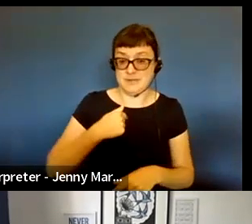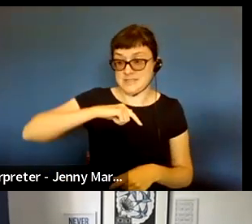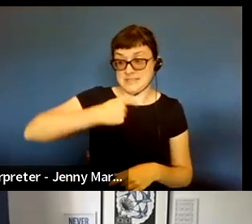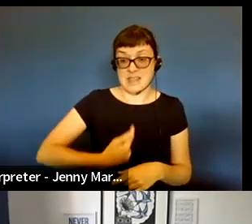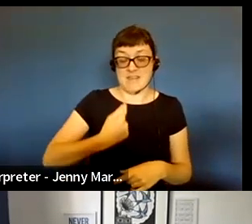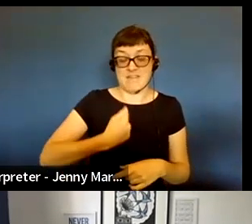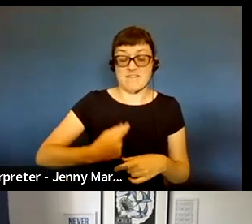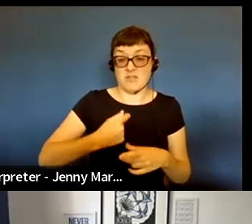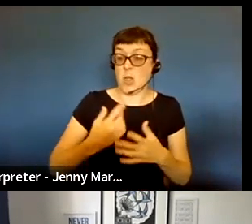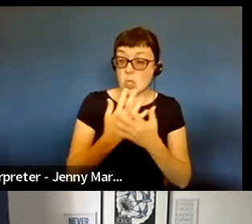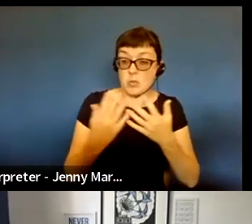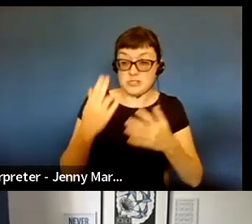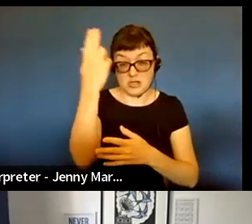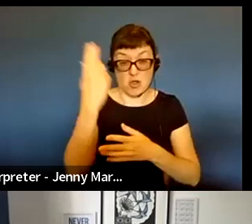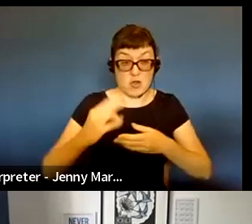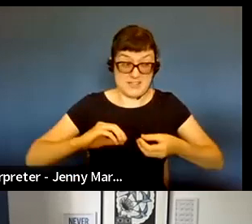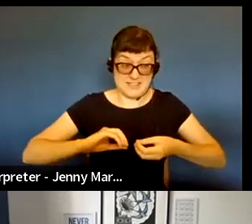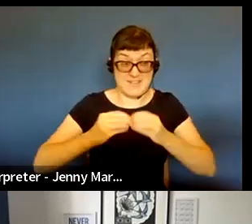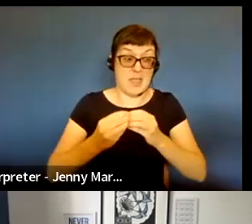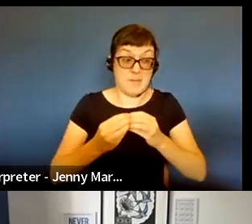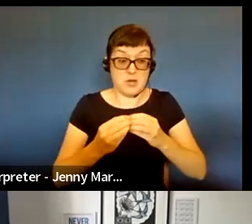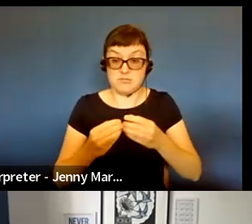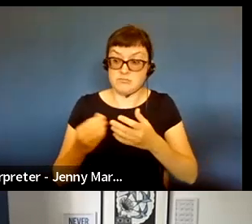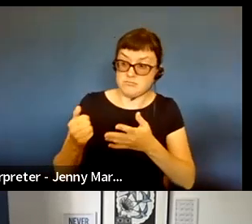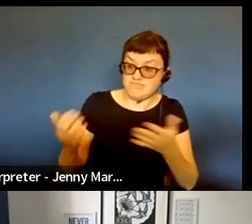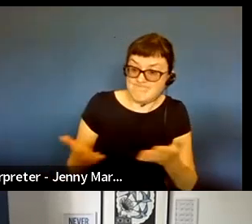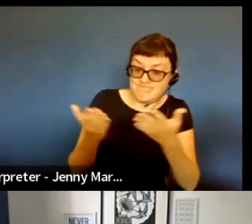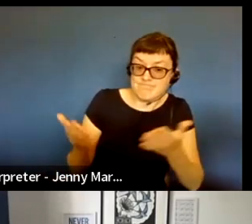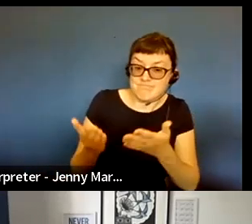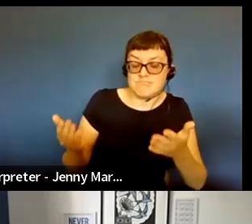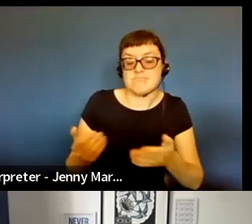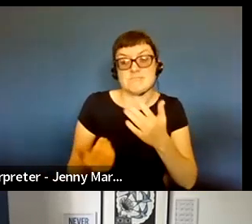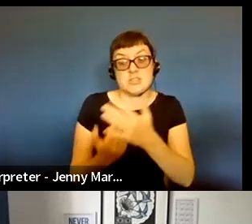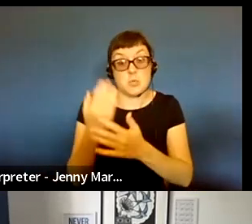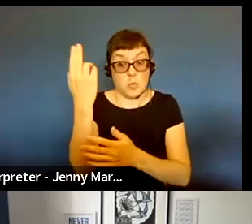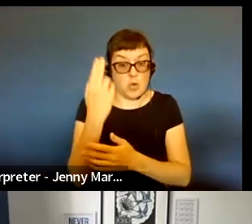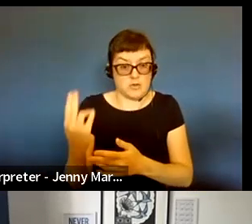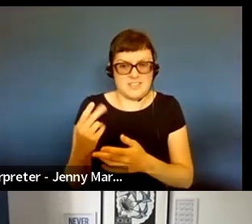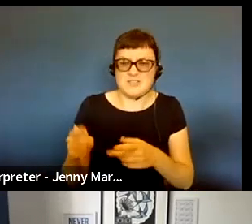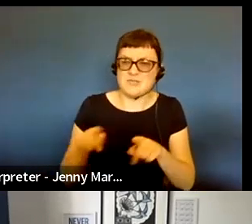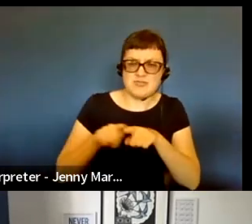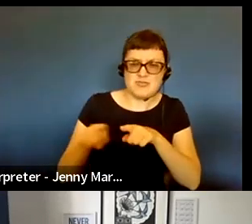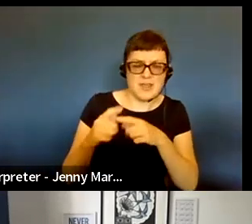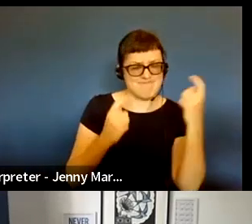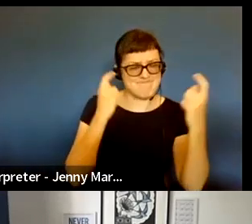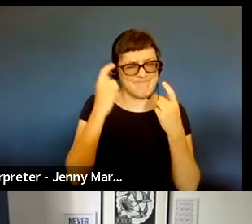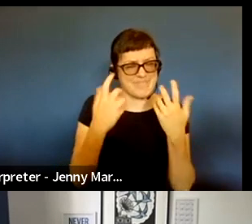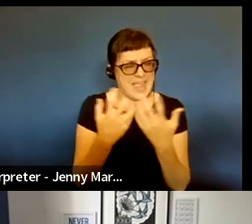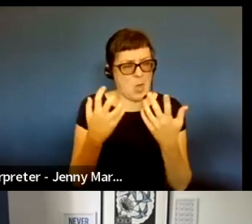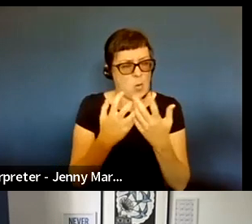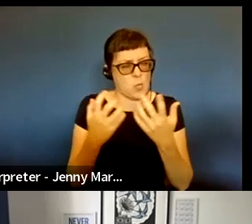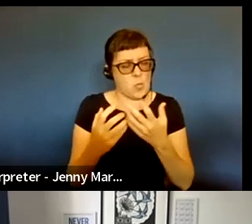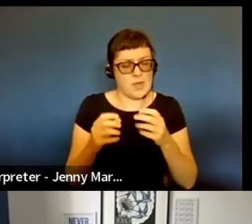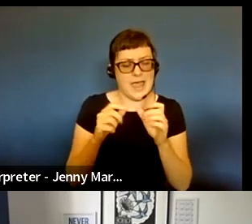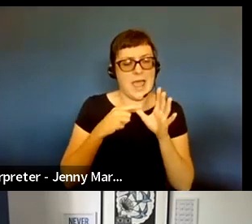does a lot of artist development and a lot of artist opportunities, we really try and find the form of the application process from, I